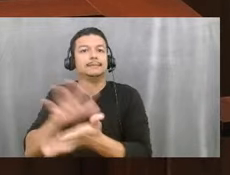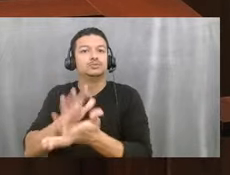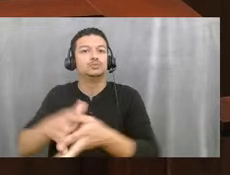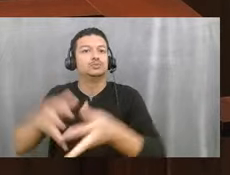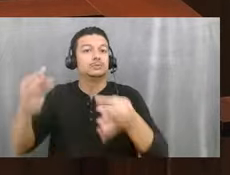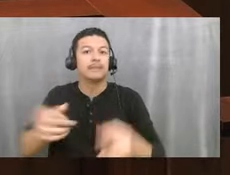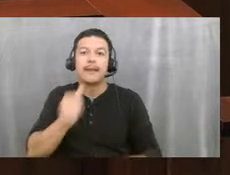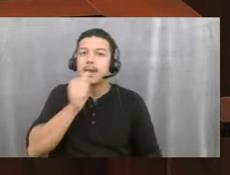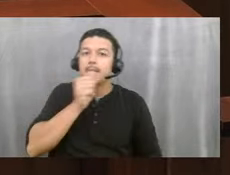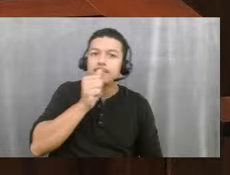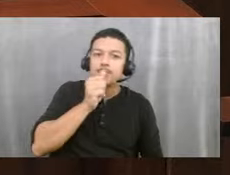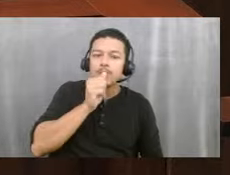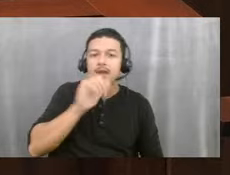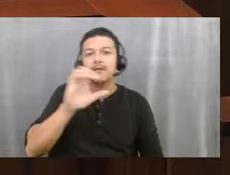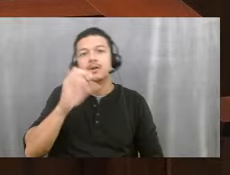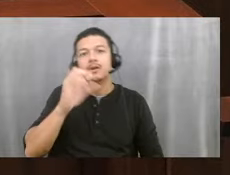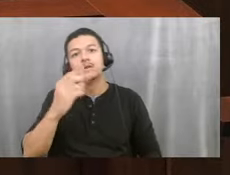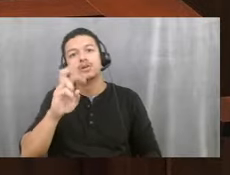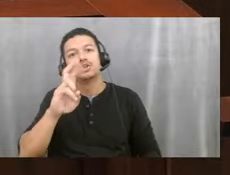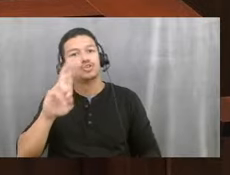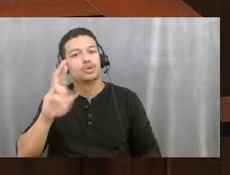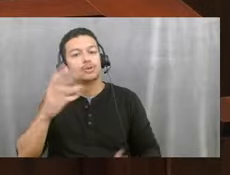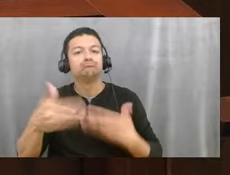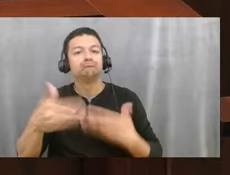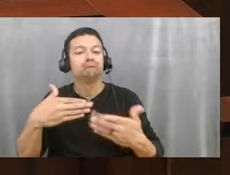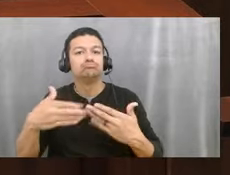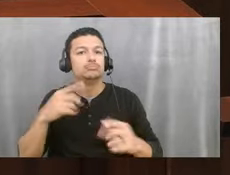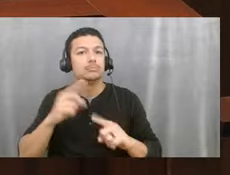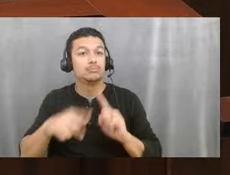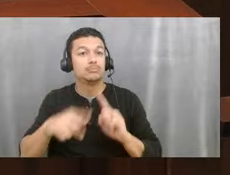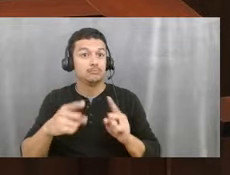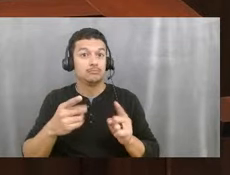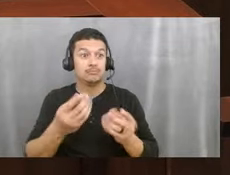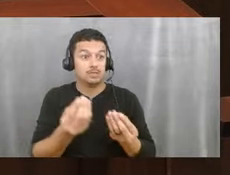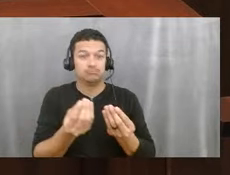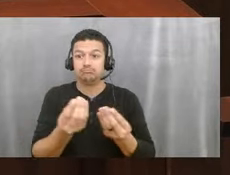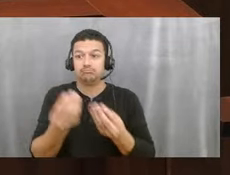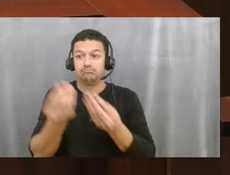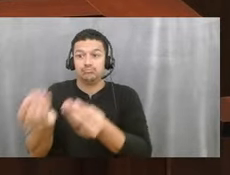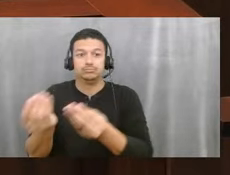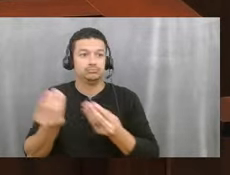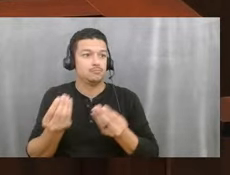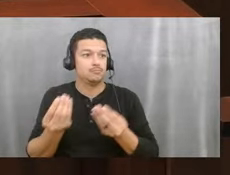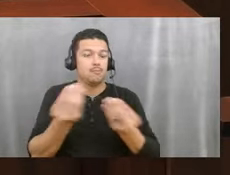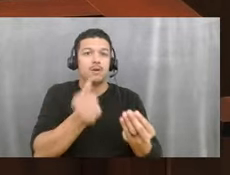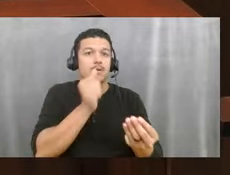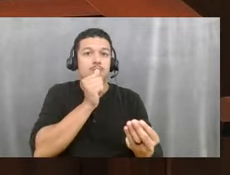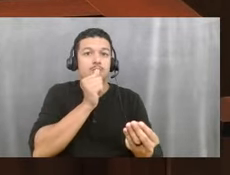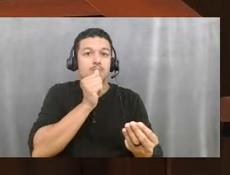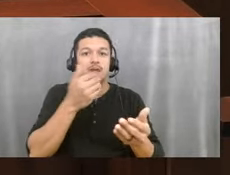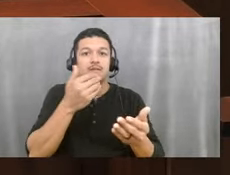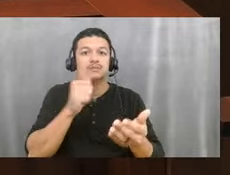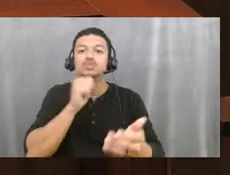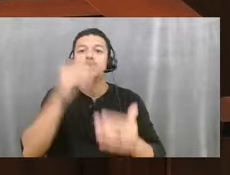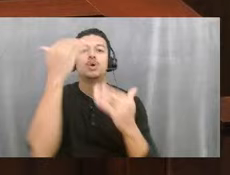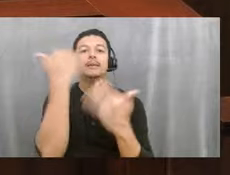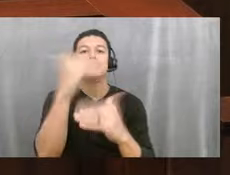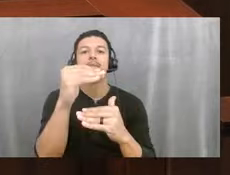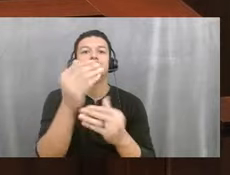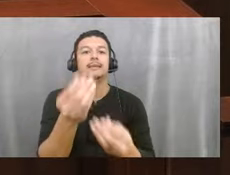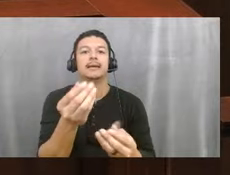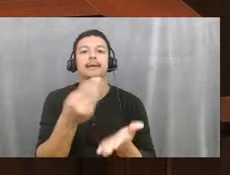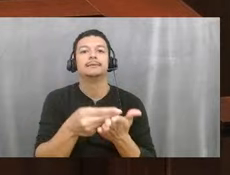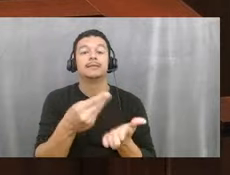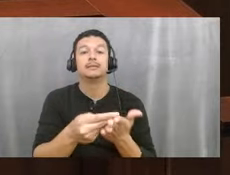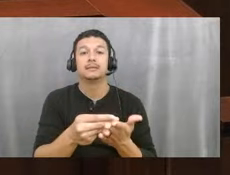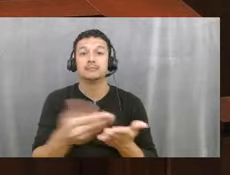wherever they want to go. We've always had charters. But to be able to move it to private schools without any restrictions on income is a new thing. And this